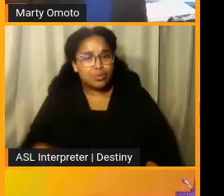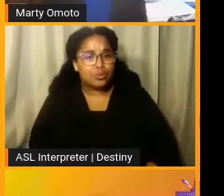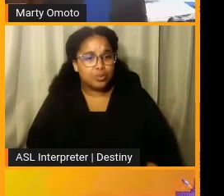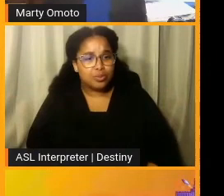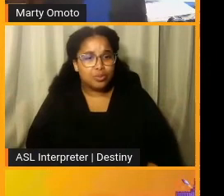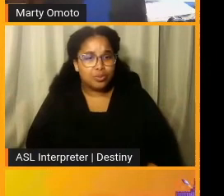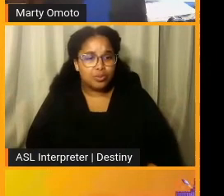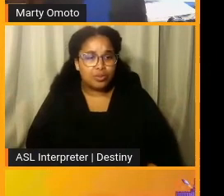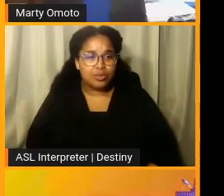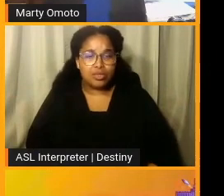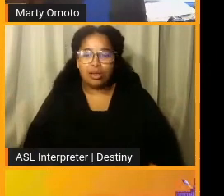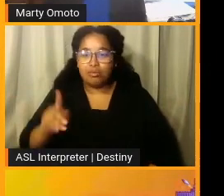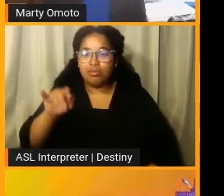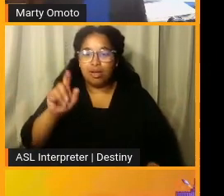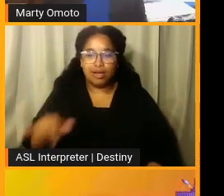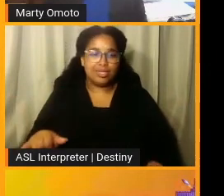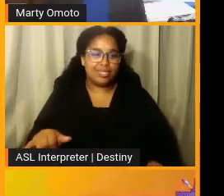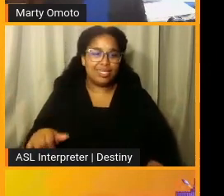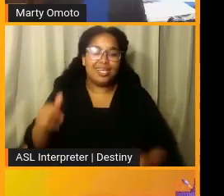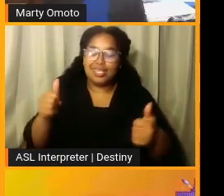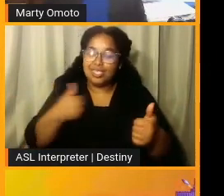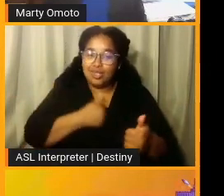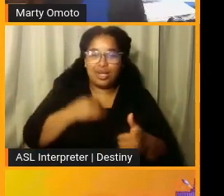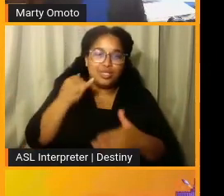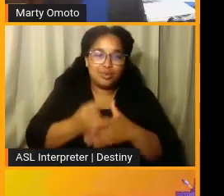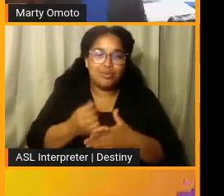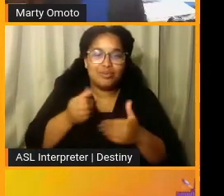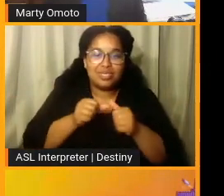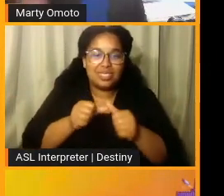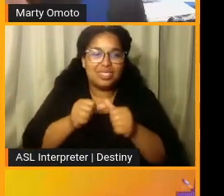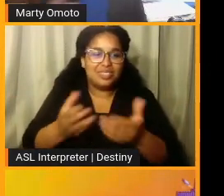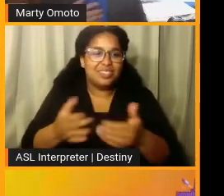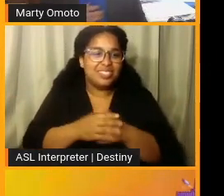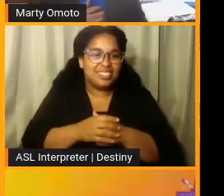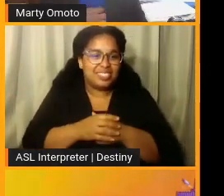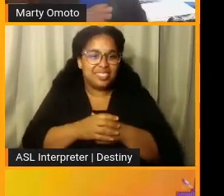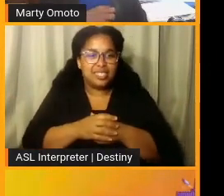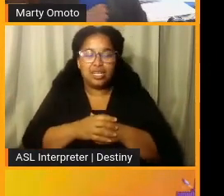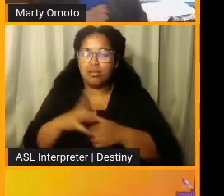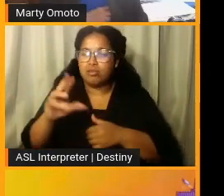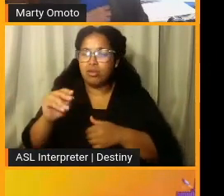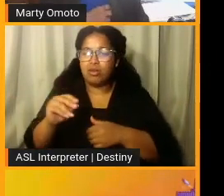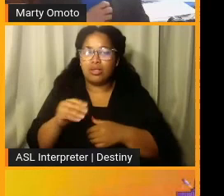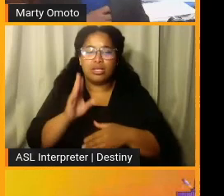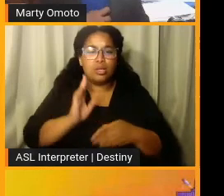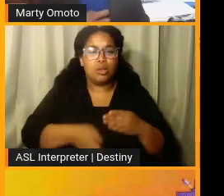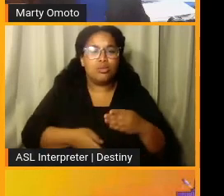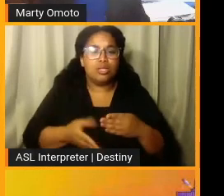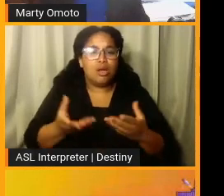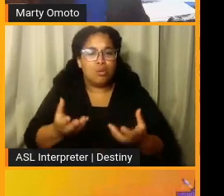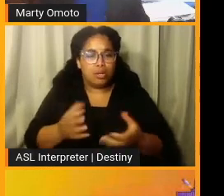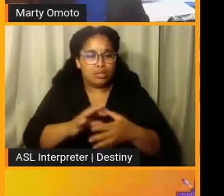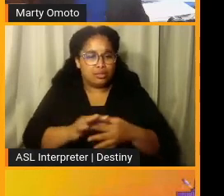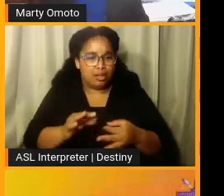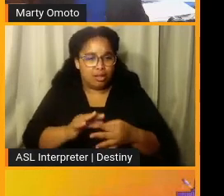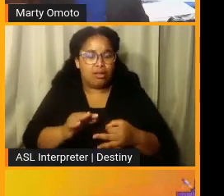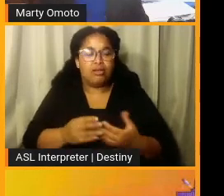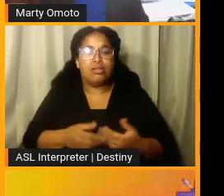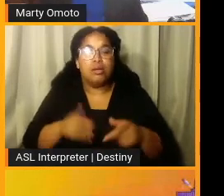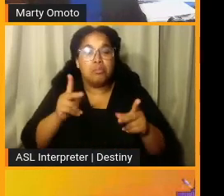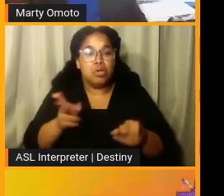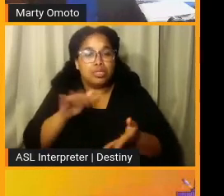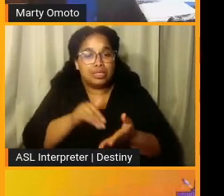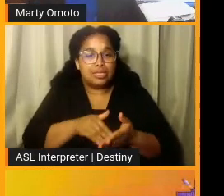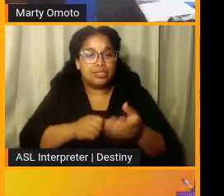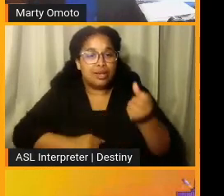And Marty, I, okay, I'm sorry to interrupt. Go ahead. No, and in closing, I just want to say that person-centered